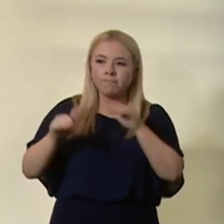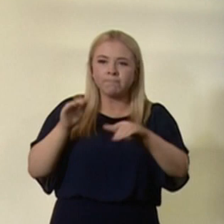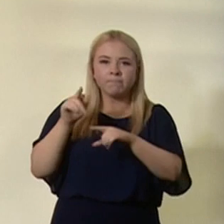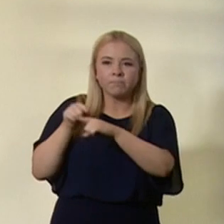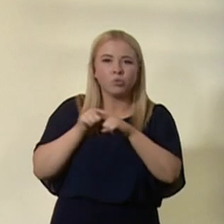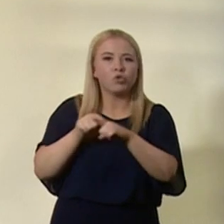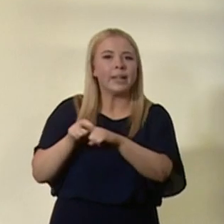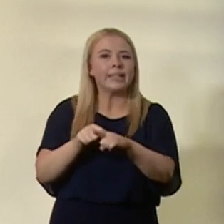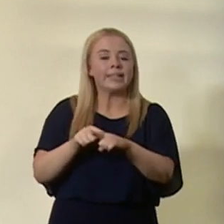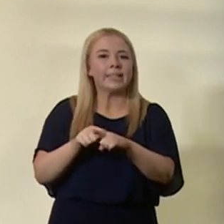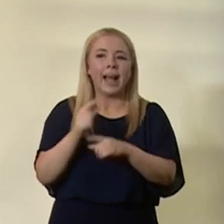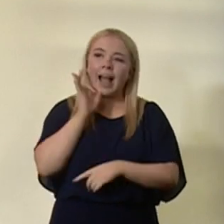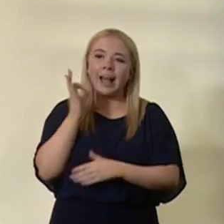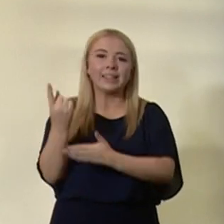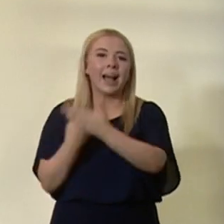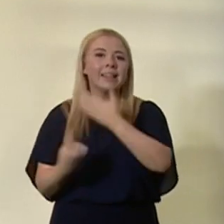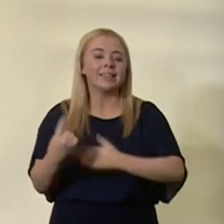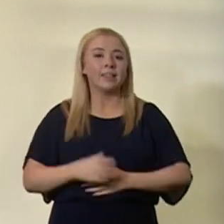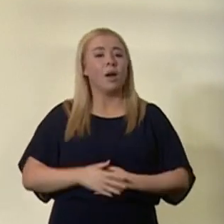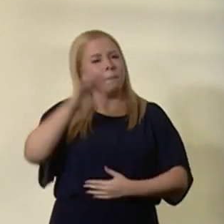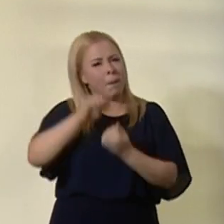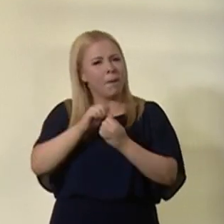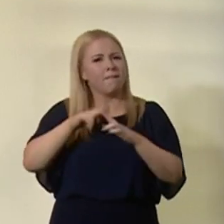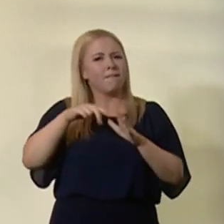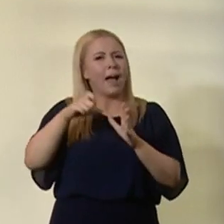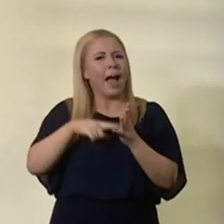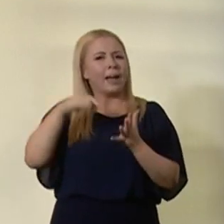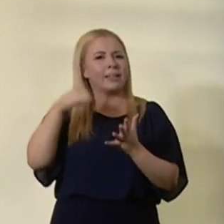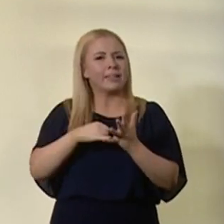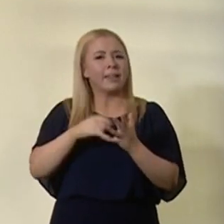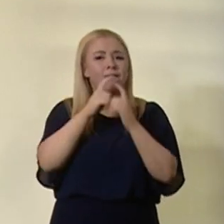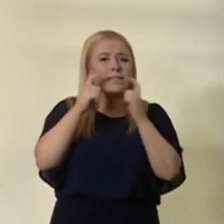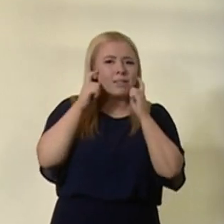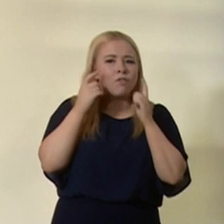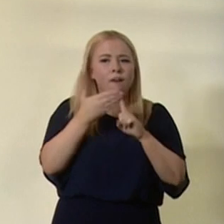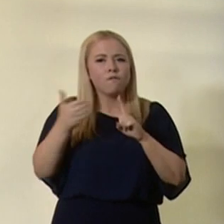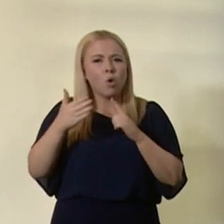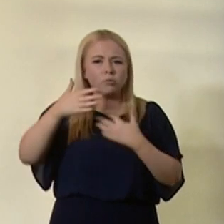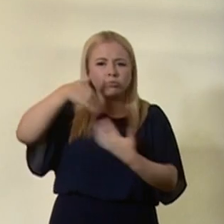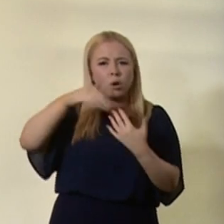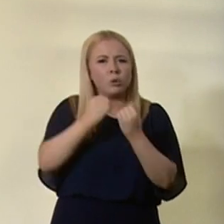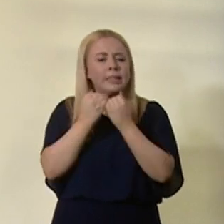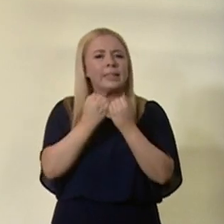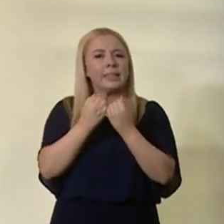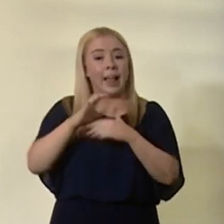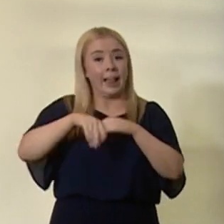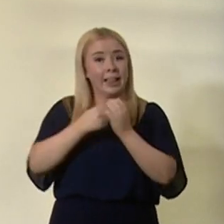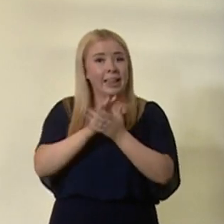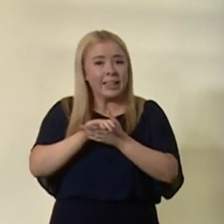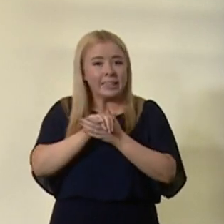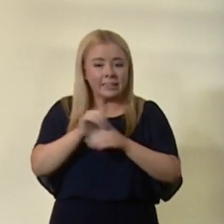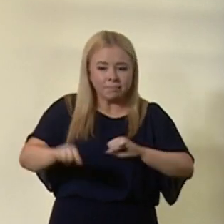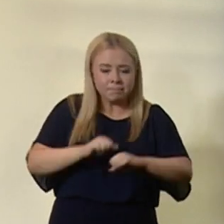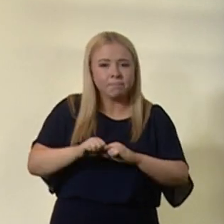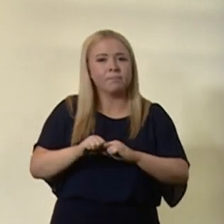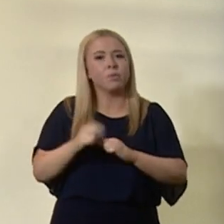And remember facts, face coverings, avoid crowded areas, clean your hands and surfaces, keep two-metre distance